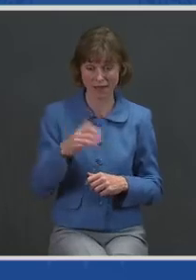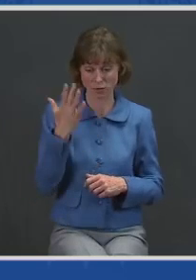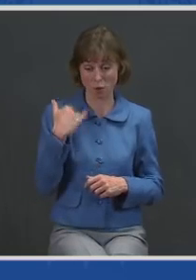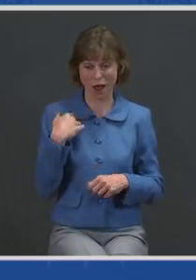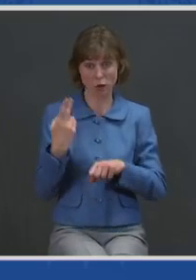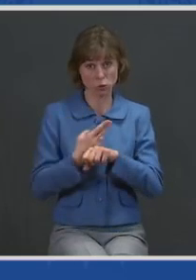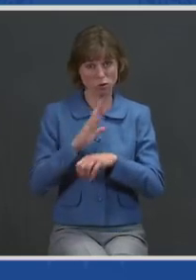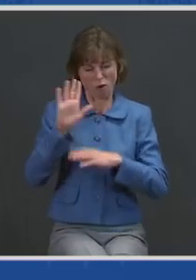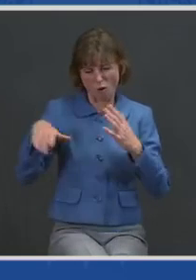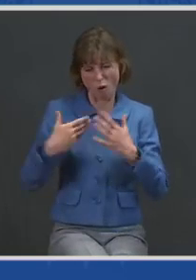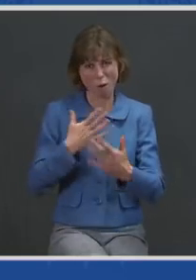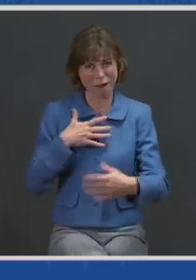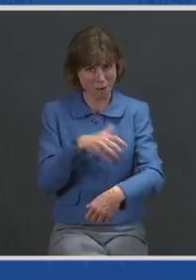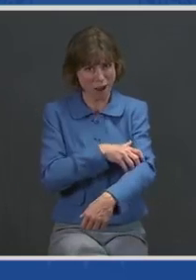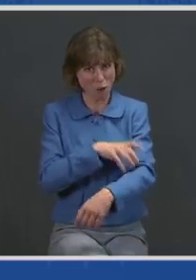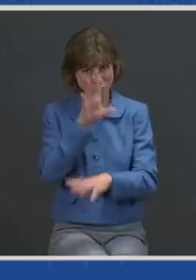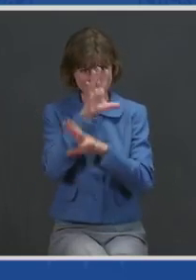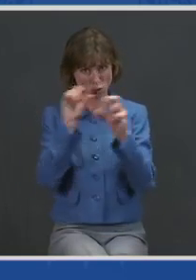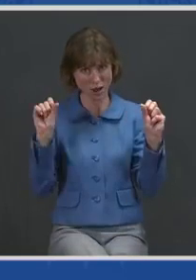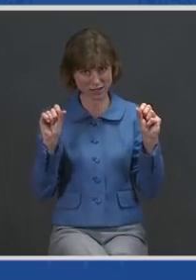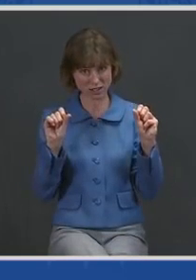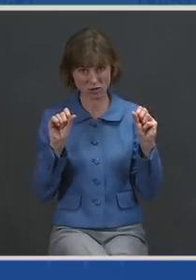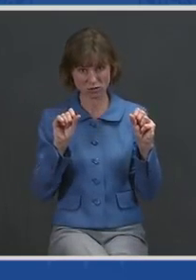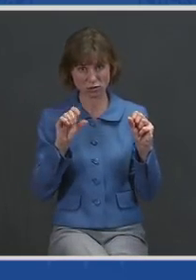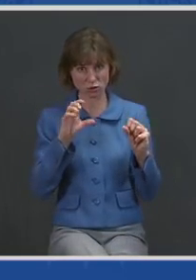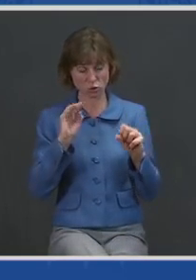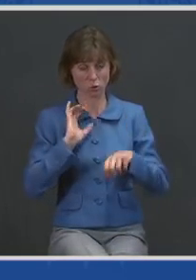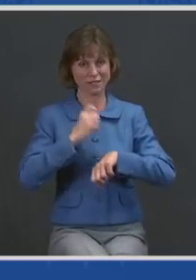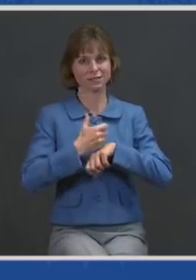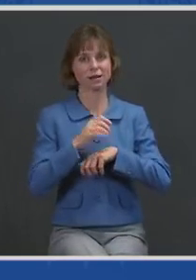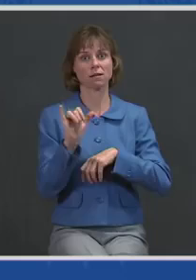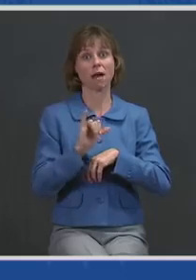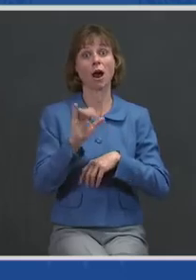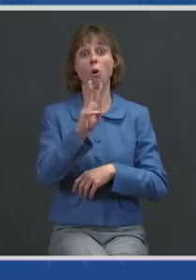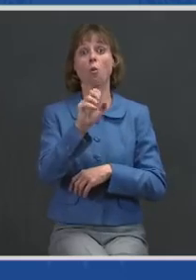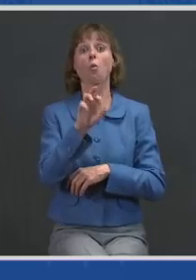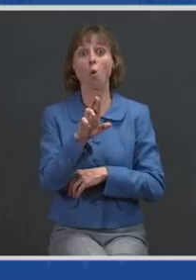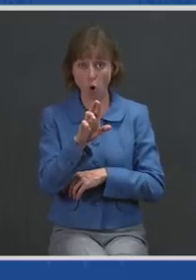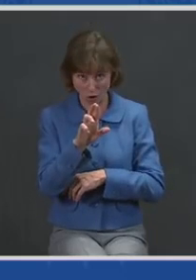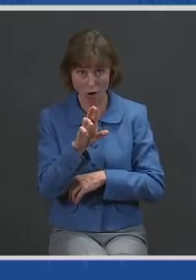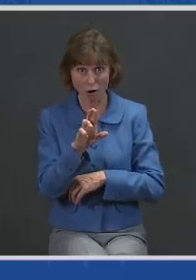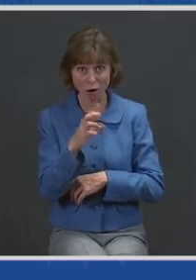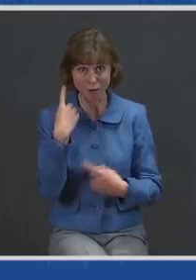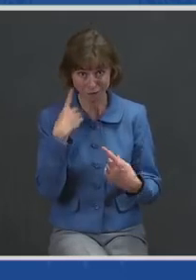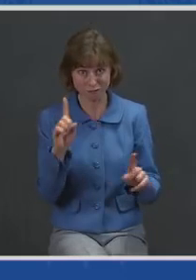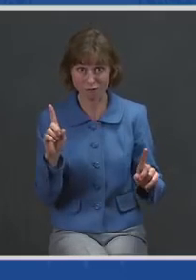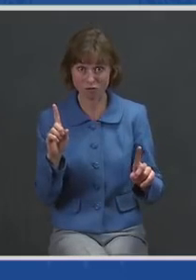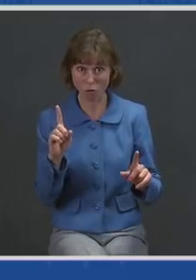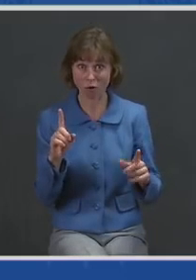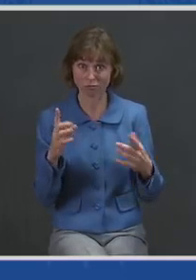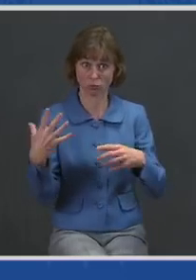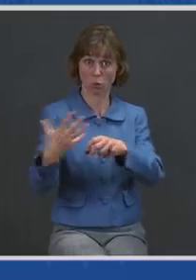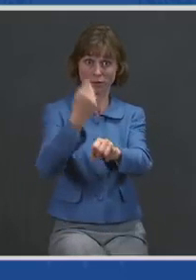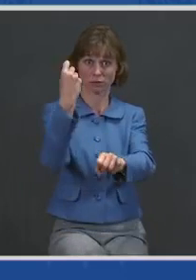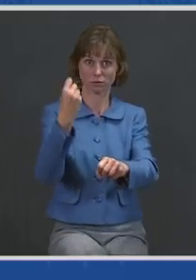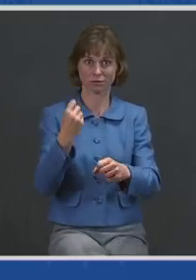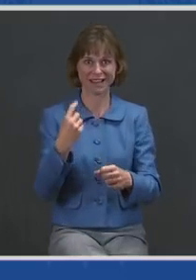States to put us on a war footing to get the job done. Sounds like hyperbole, but I mean it, a war footing.